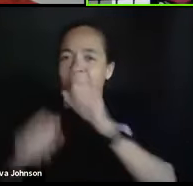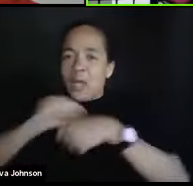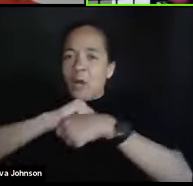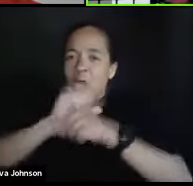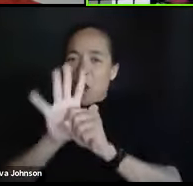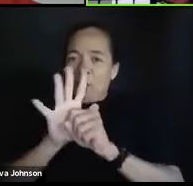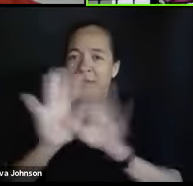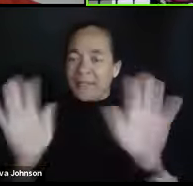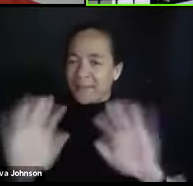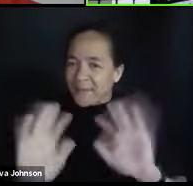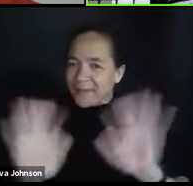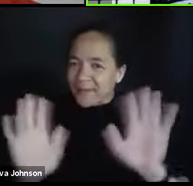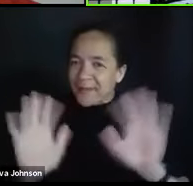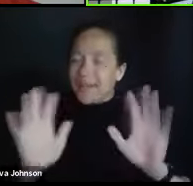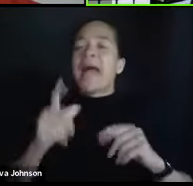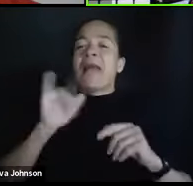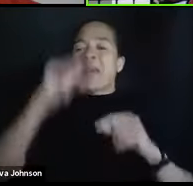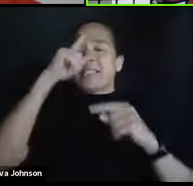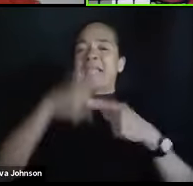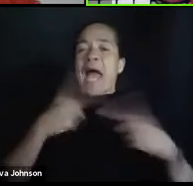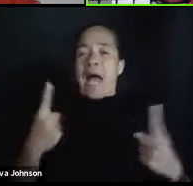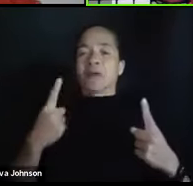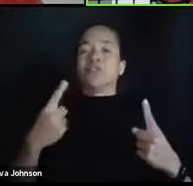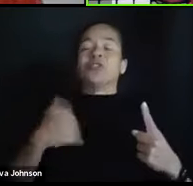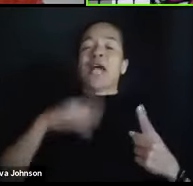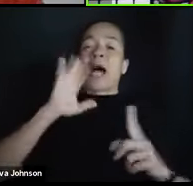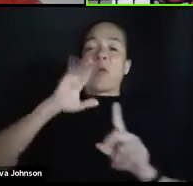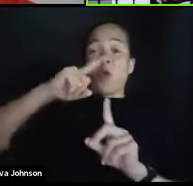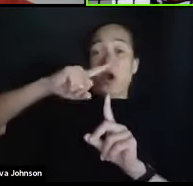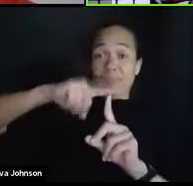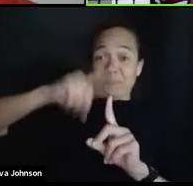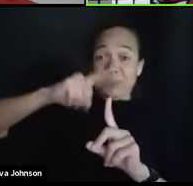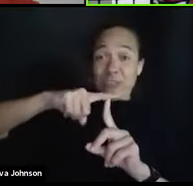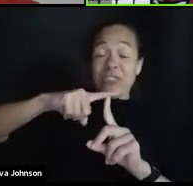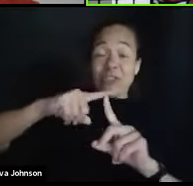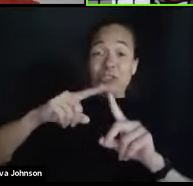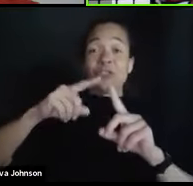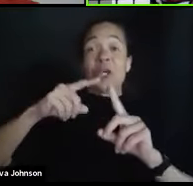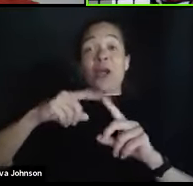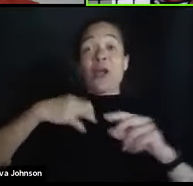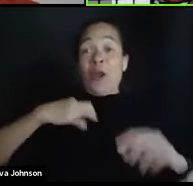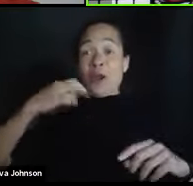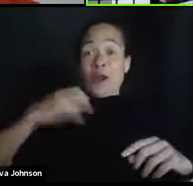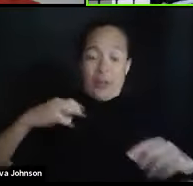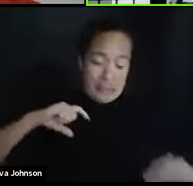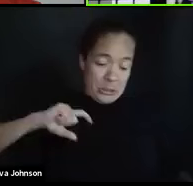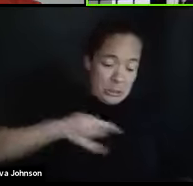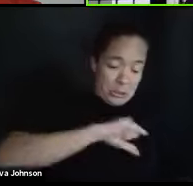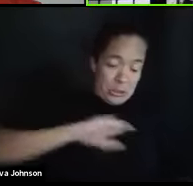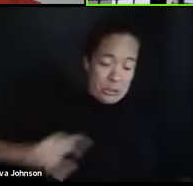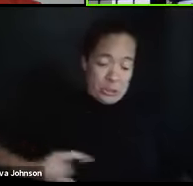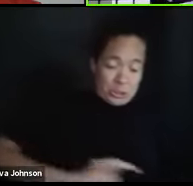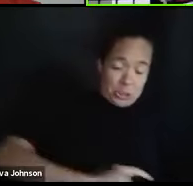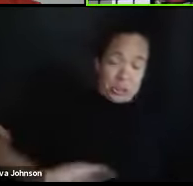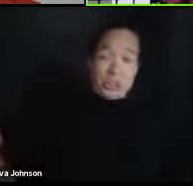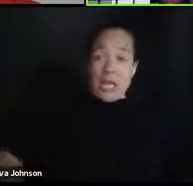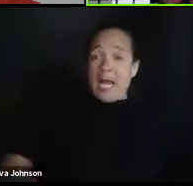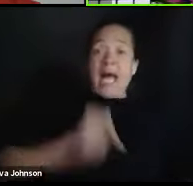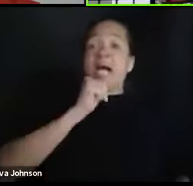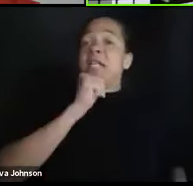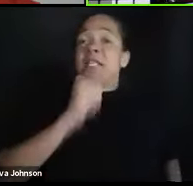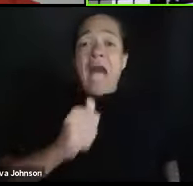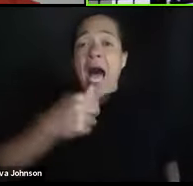I'm going to have a T-shirt printed up that says, it's not the plague, it's pollen. So I just want to apologize if I have to